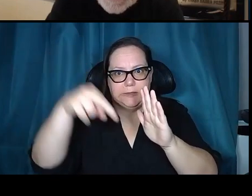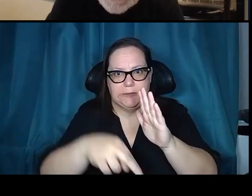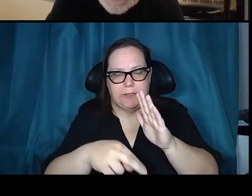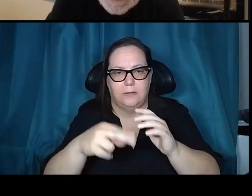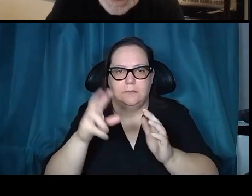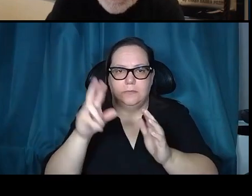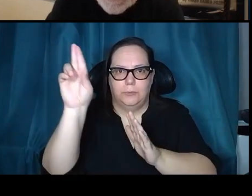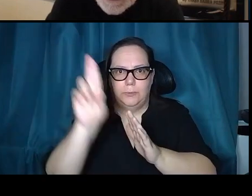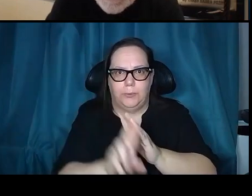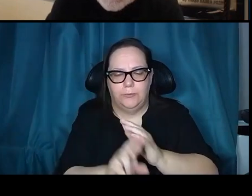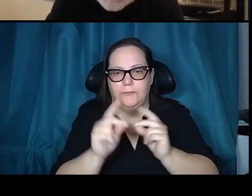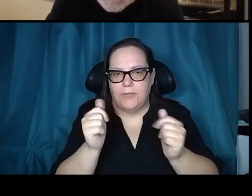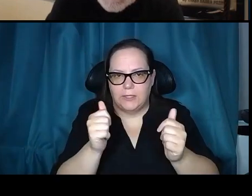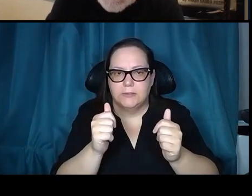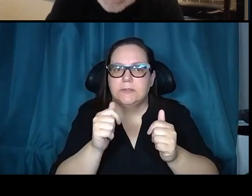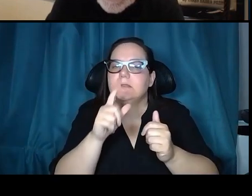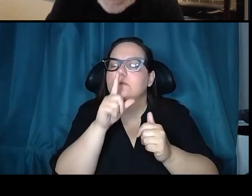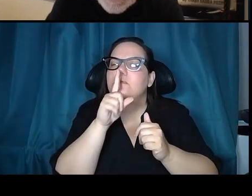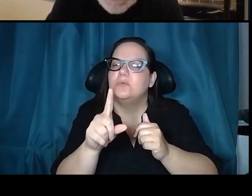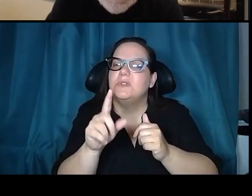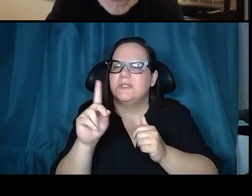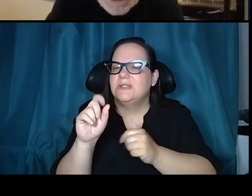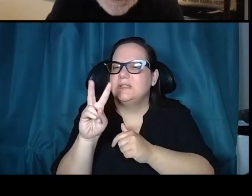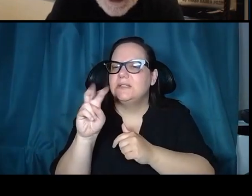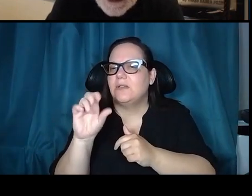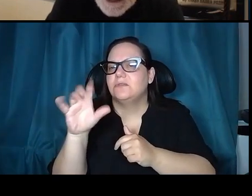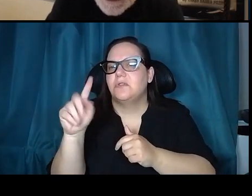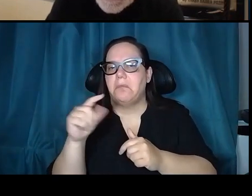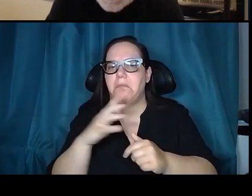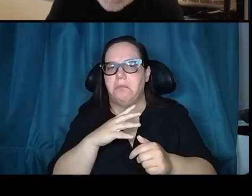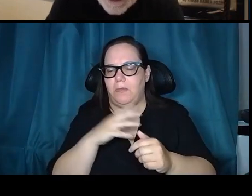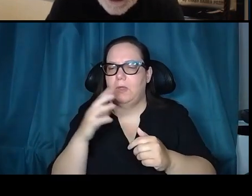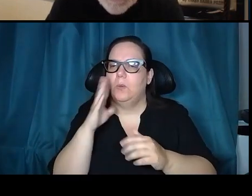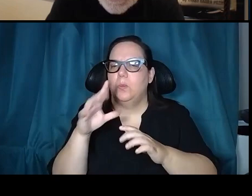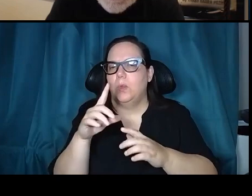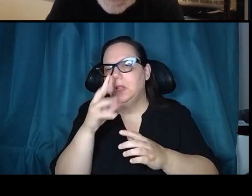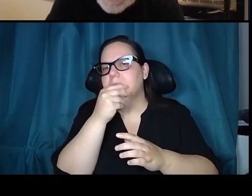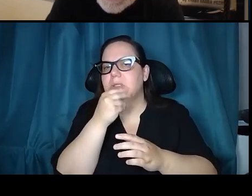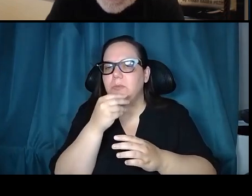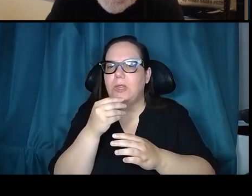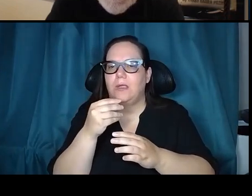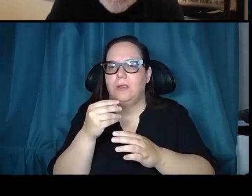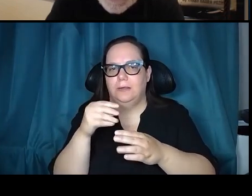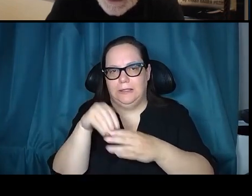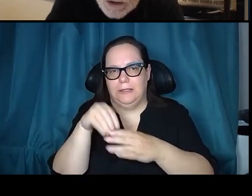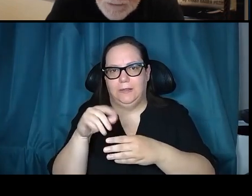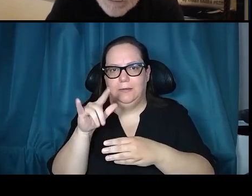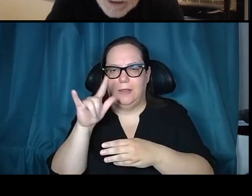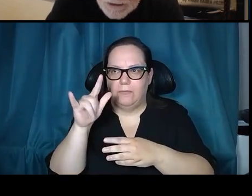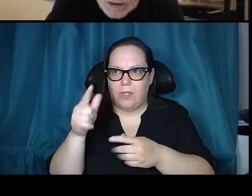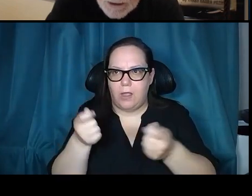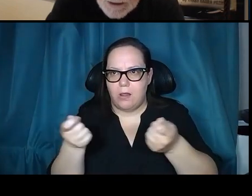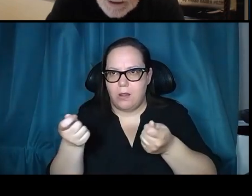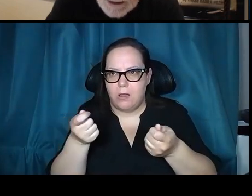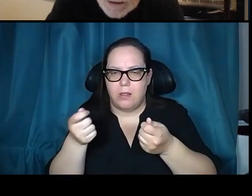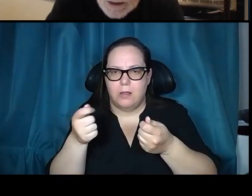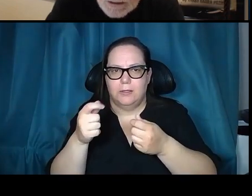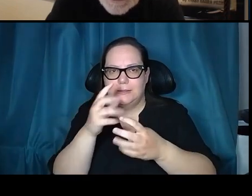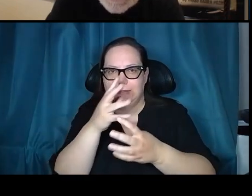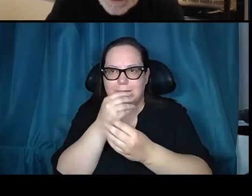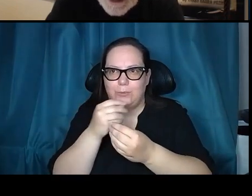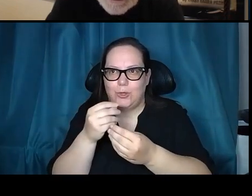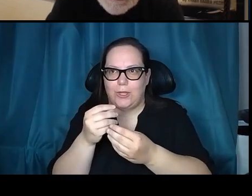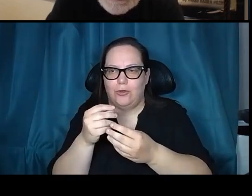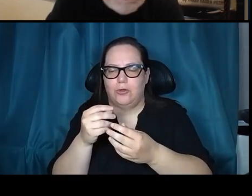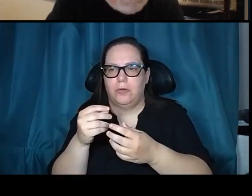commander of the mission, said, okay, we'll do a couple of simulations on that. Went into the flight simulator, ran a few simulations for a steep descent, and